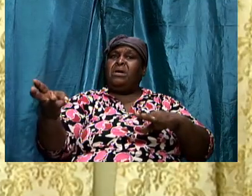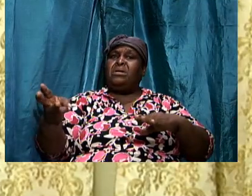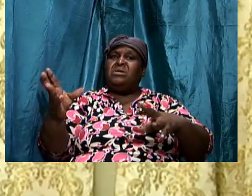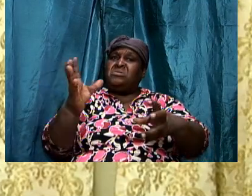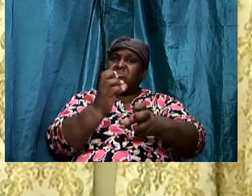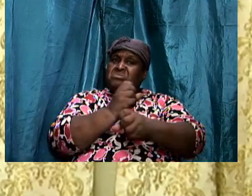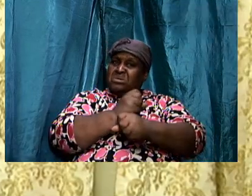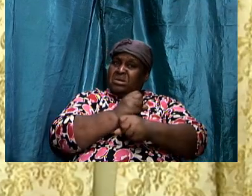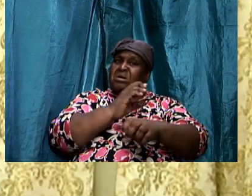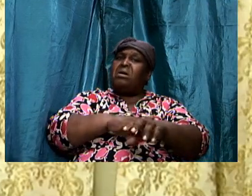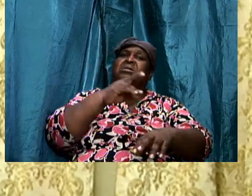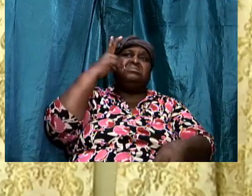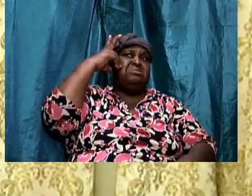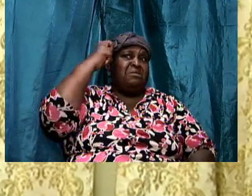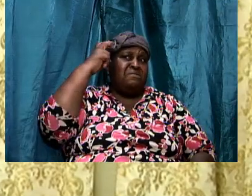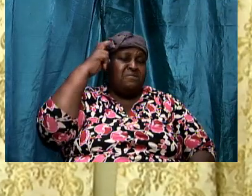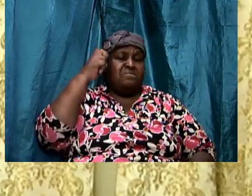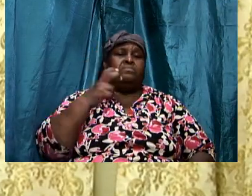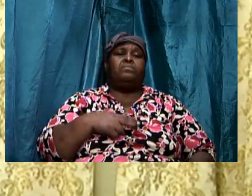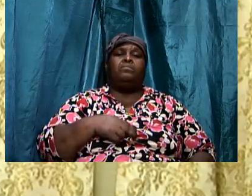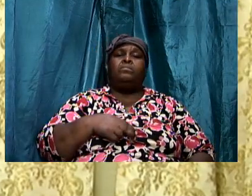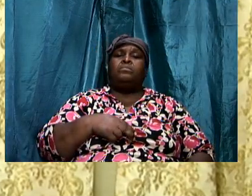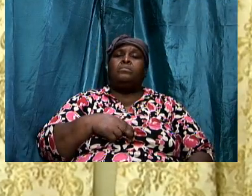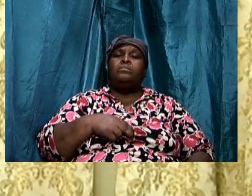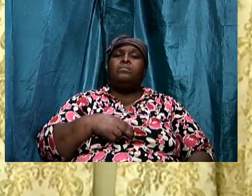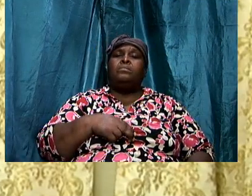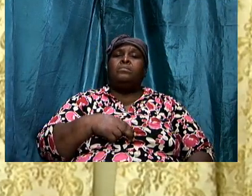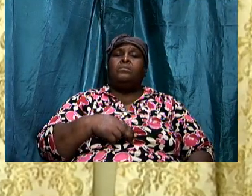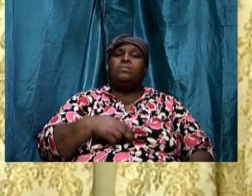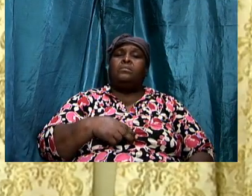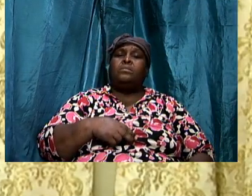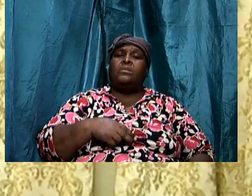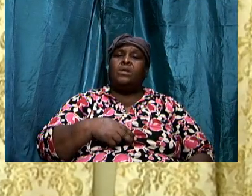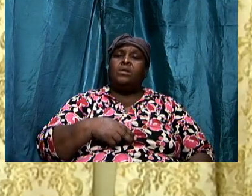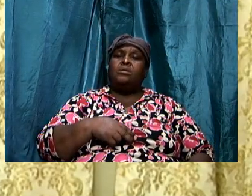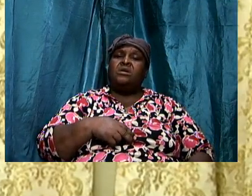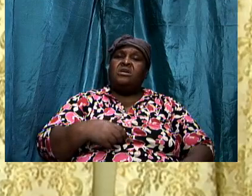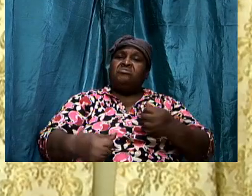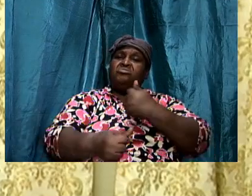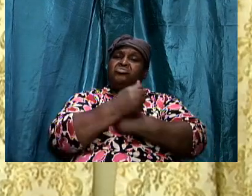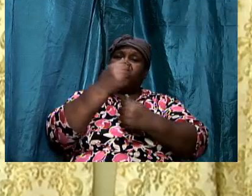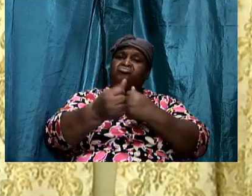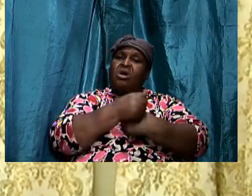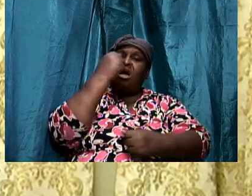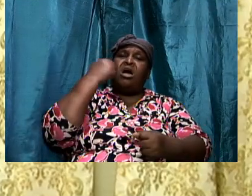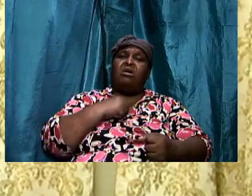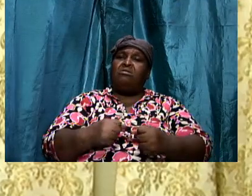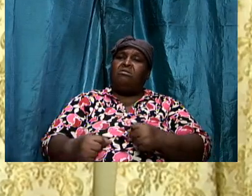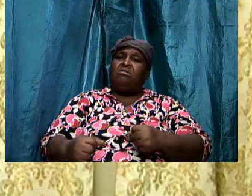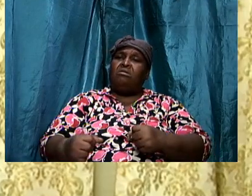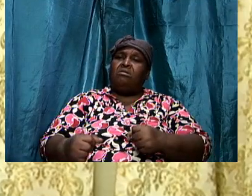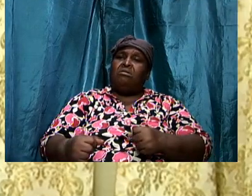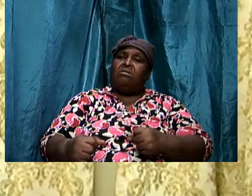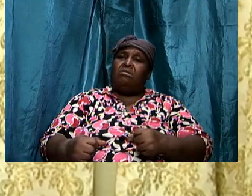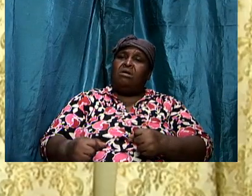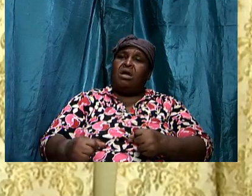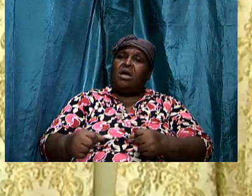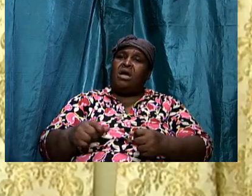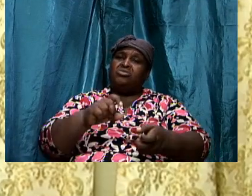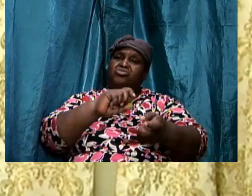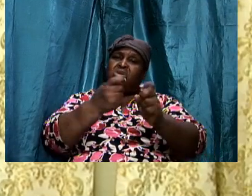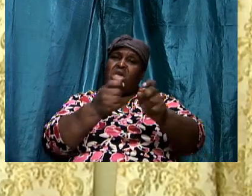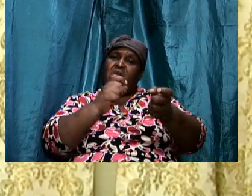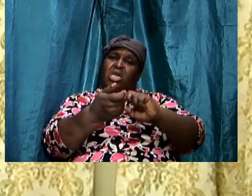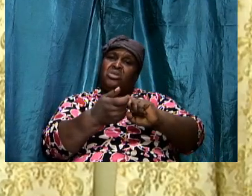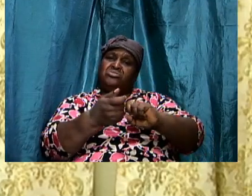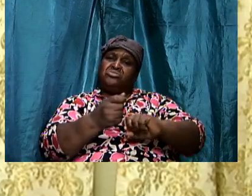take on the adversary and to jab at him and to strike at him and to turn